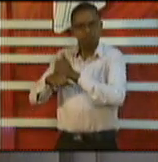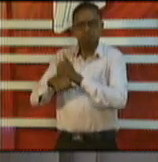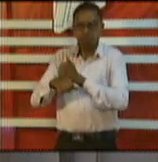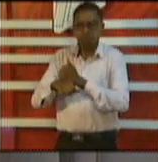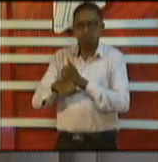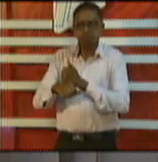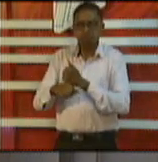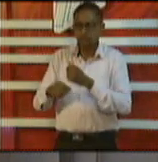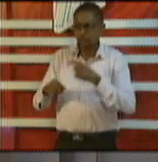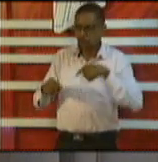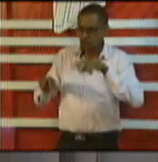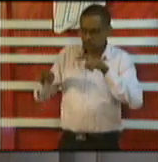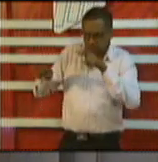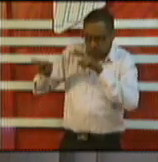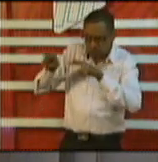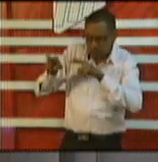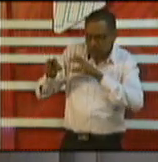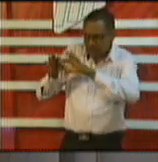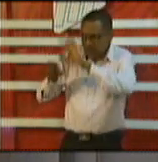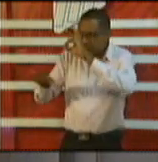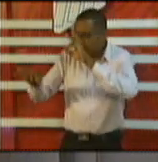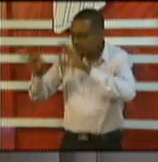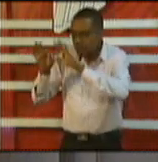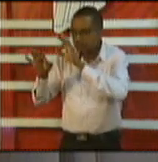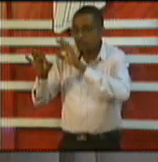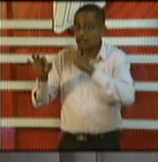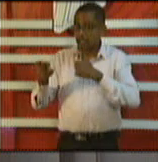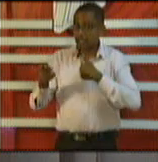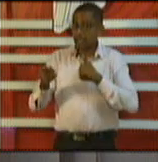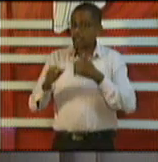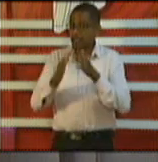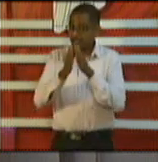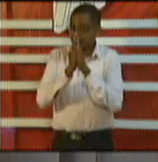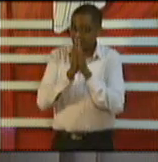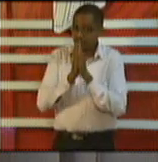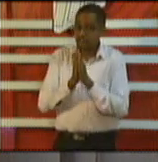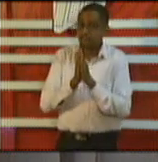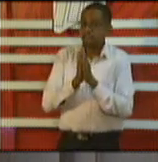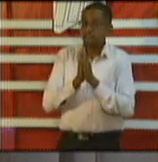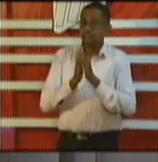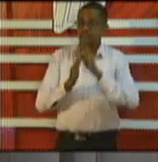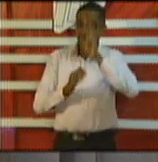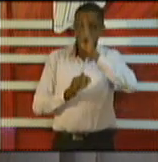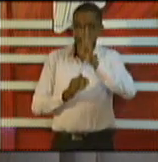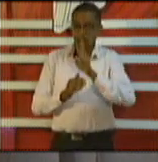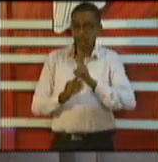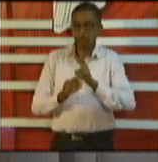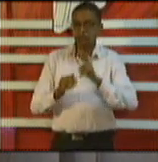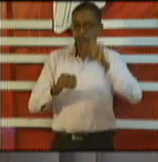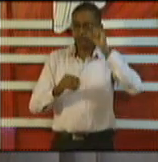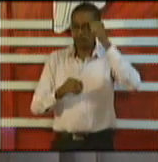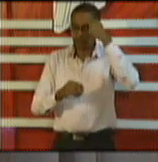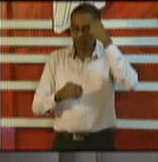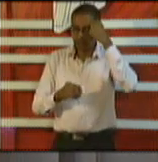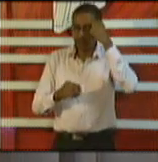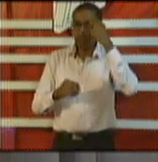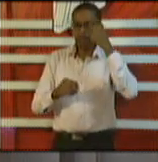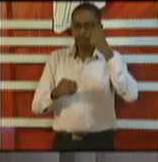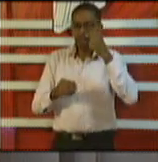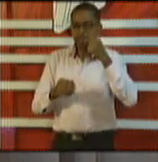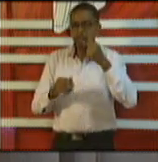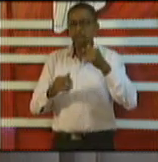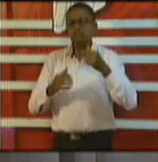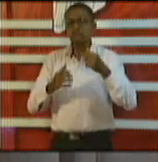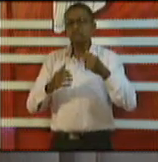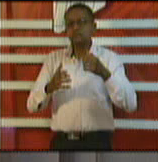the Venezuelan authorities are going to be making a repatriation this week with some who have been intercepted we